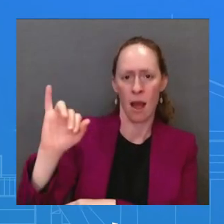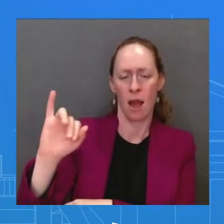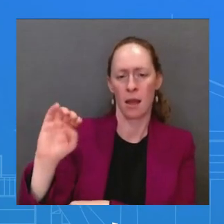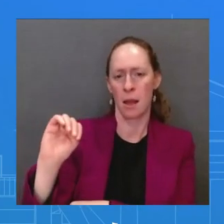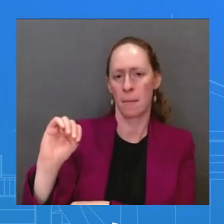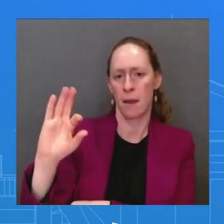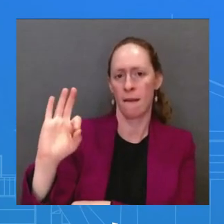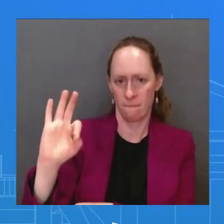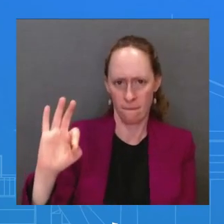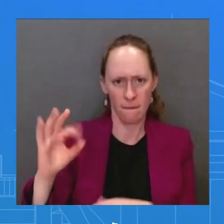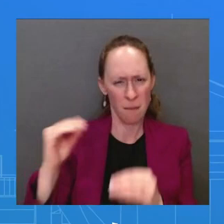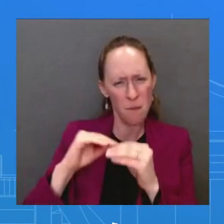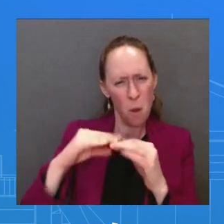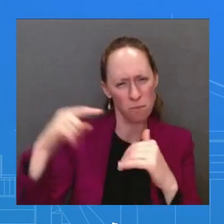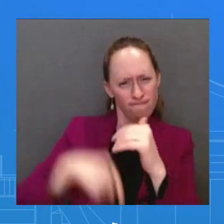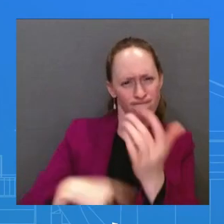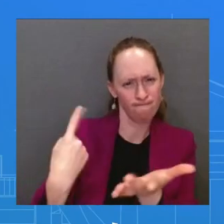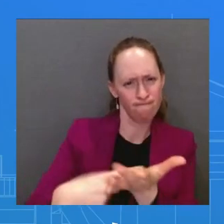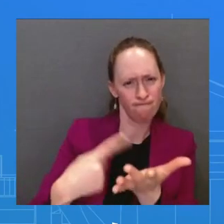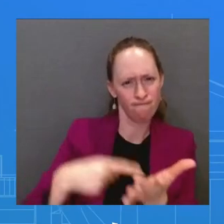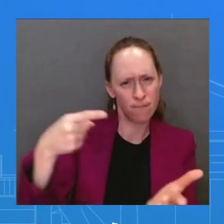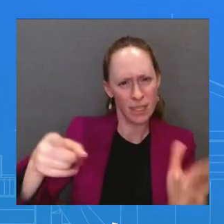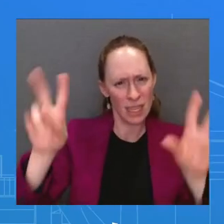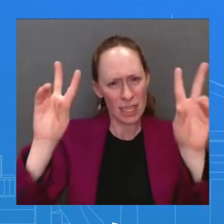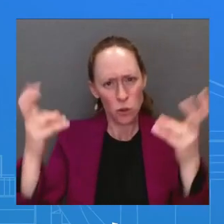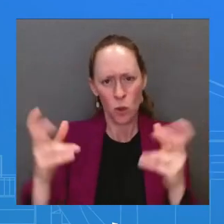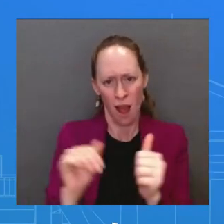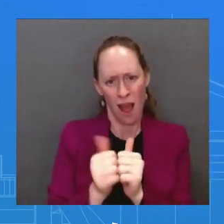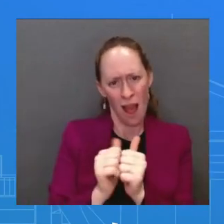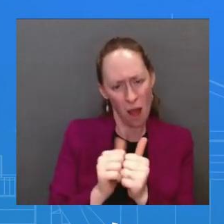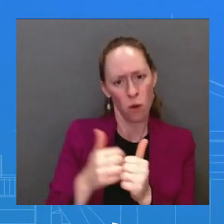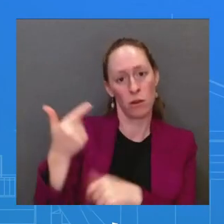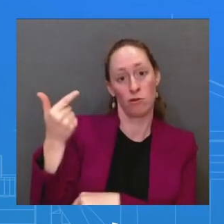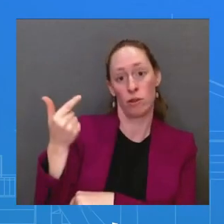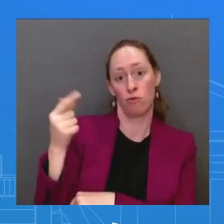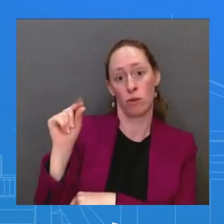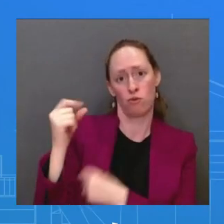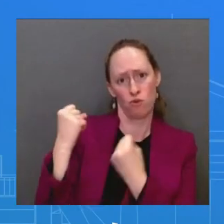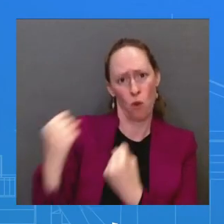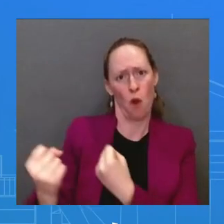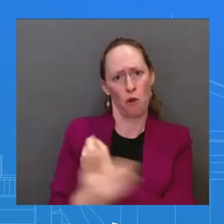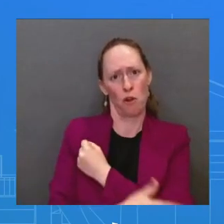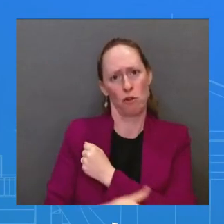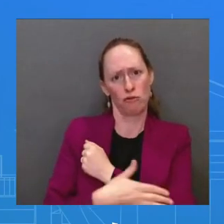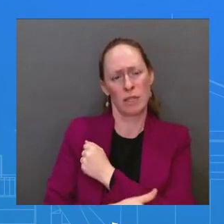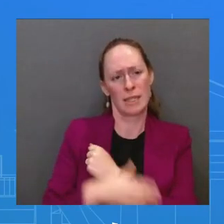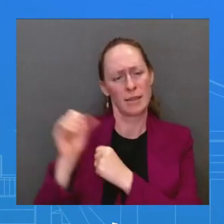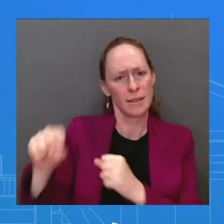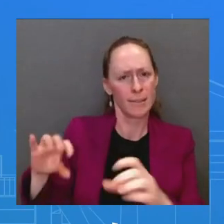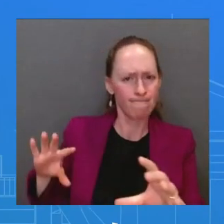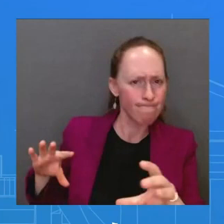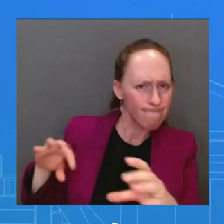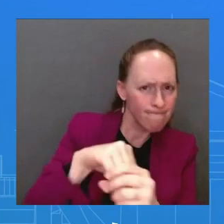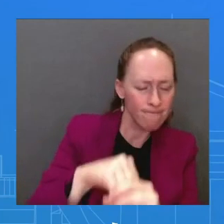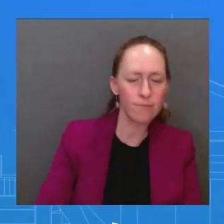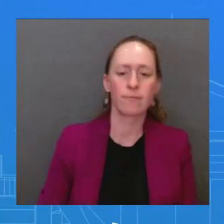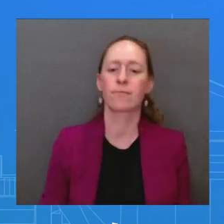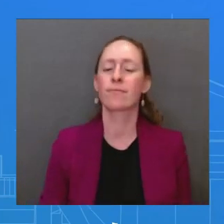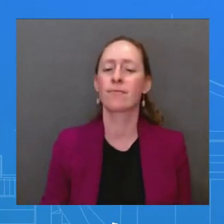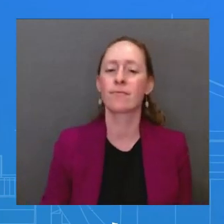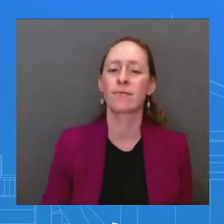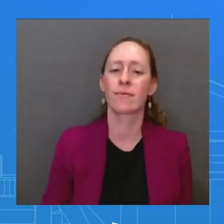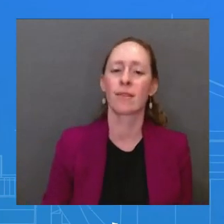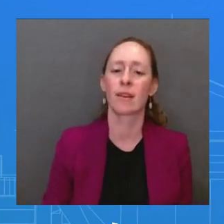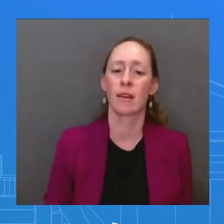We'll also be making progress on other key priorities, from climate to health to digital technology, including commitments